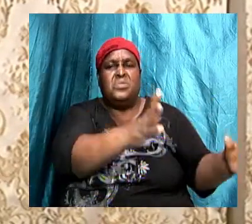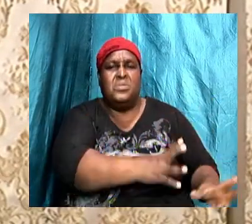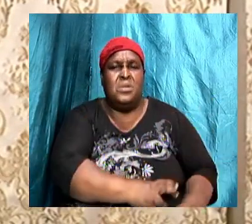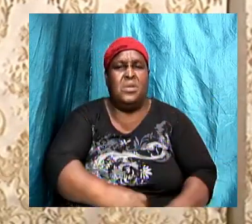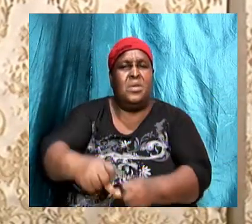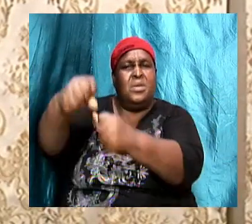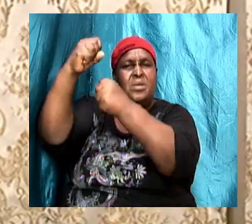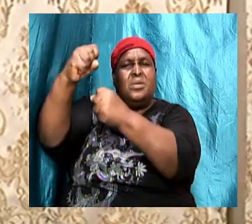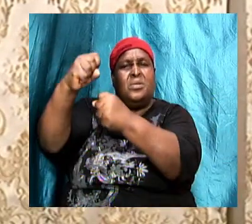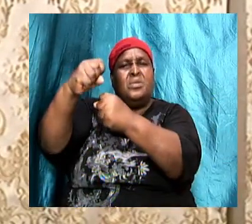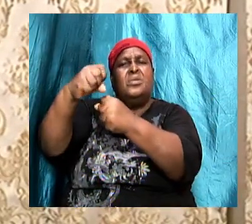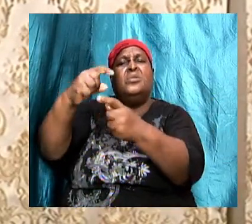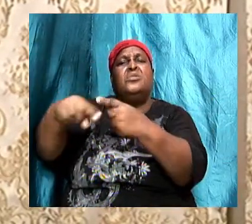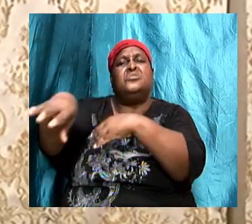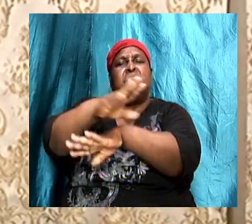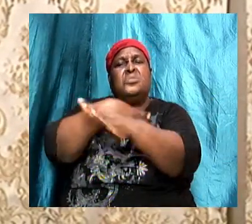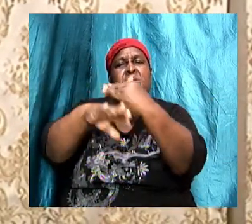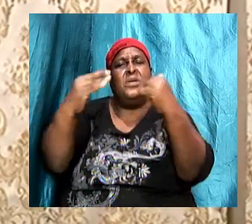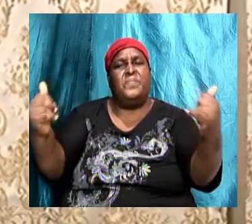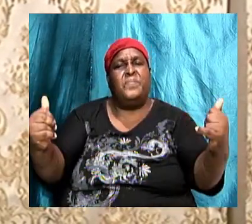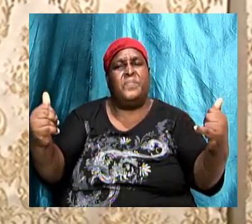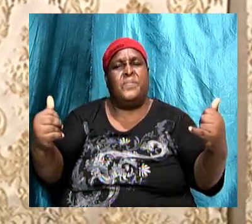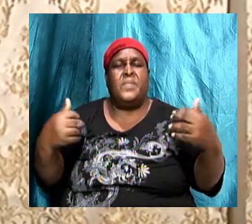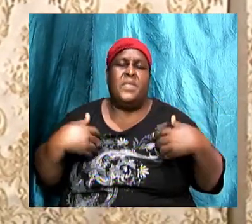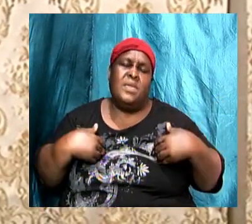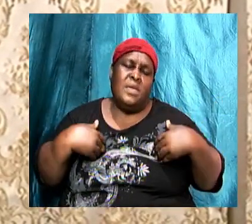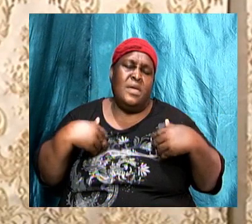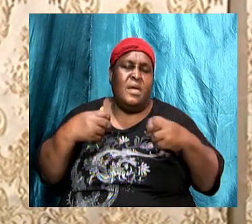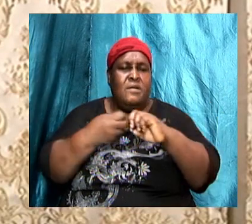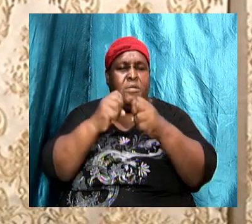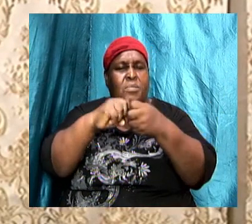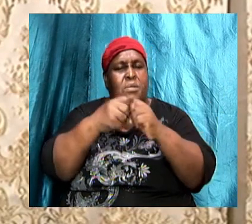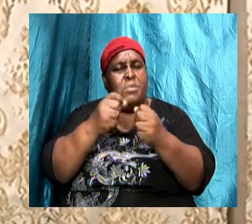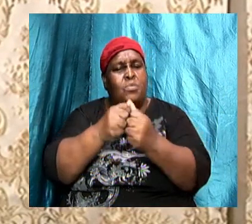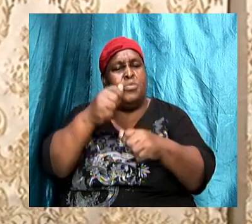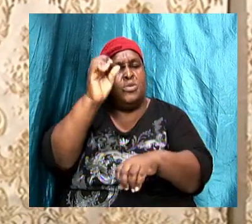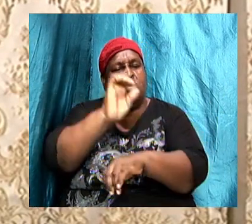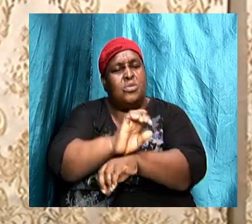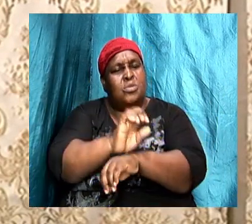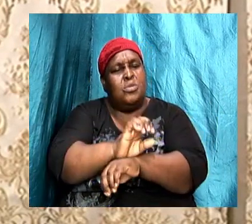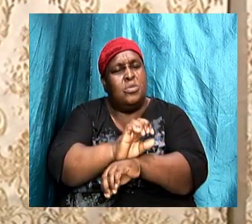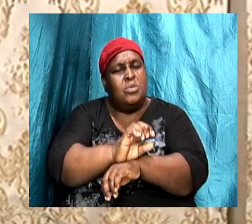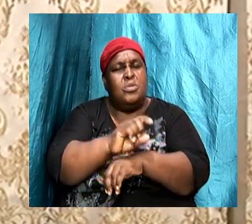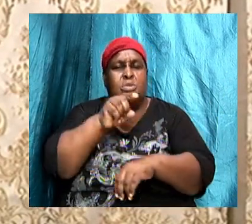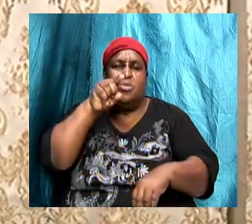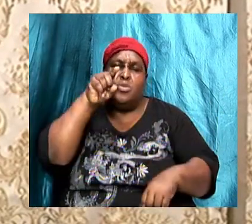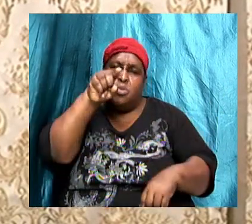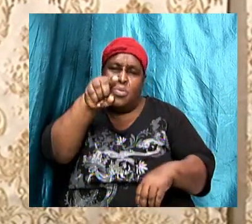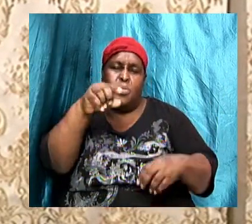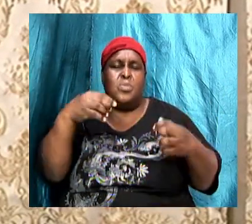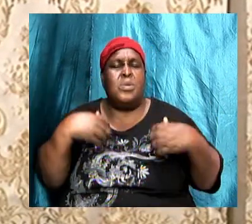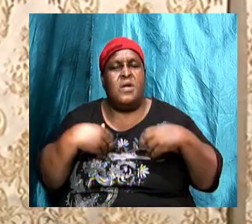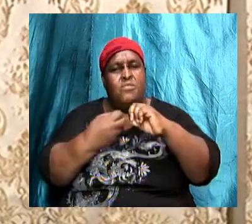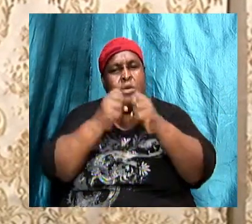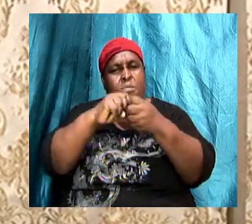soul. If you have a problem with the church, you have a problem with Jesus Christ.